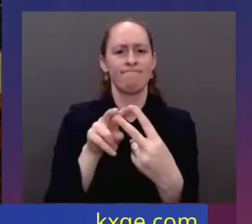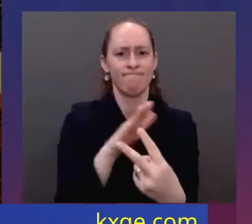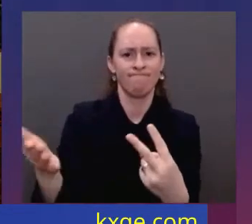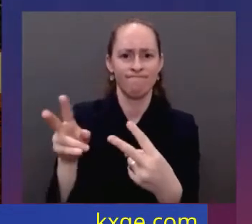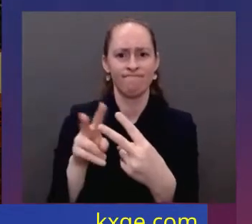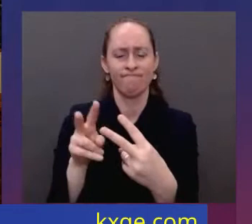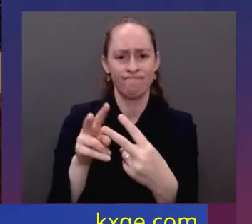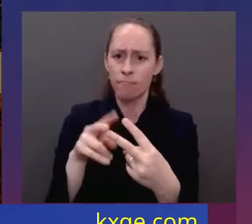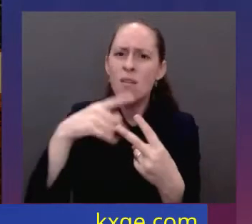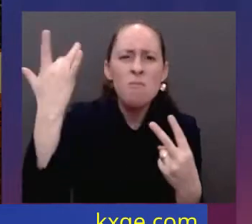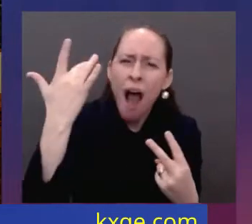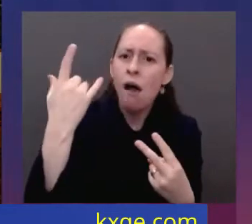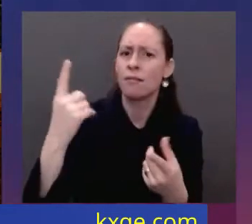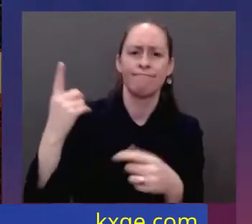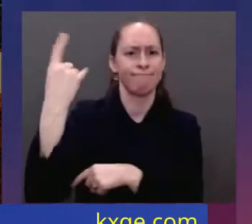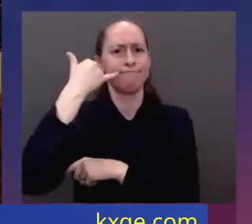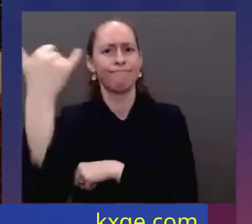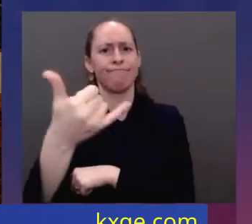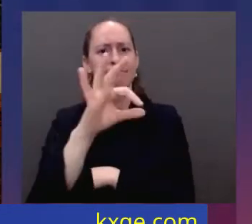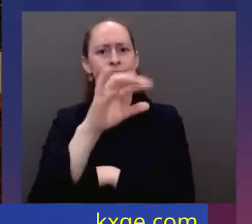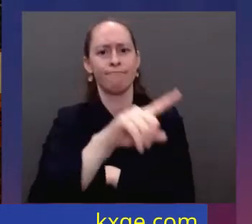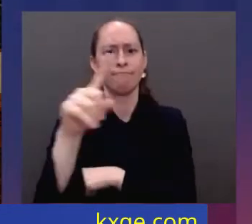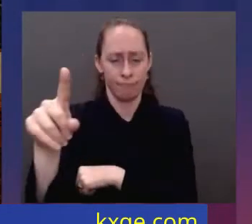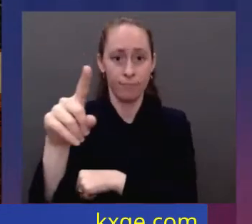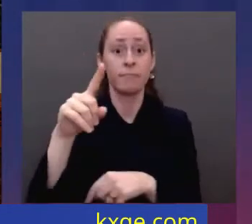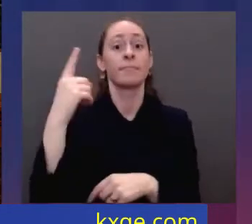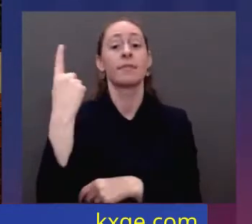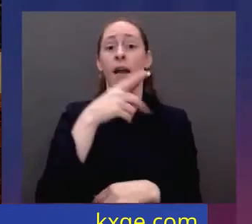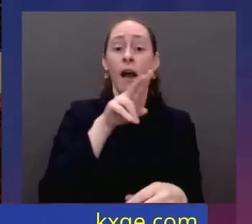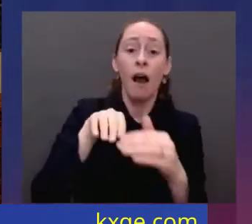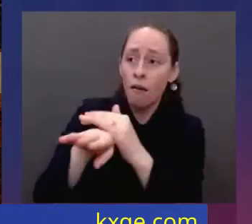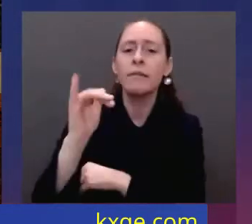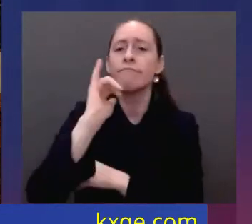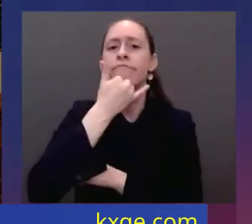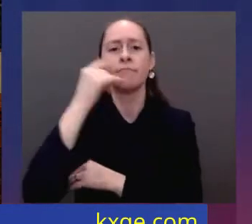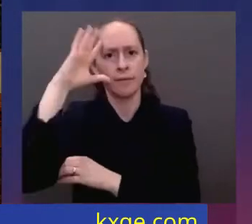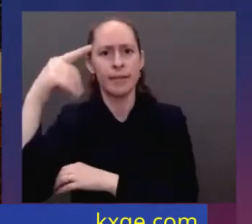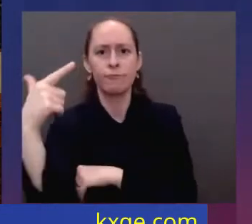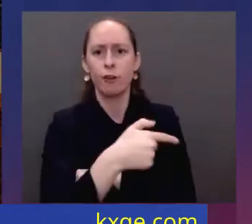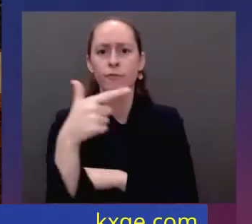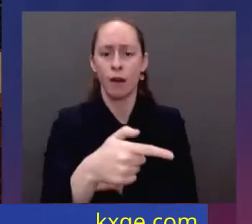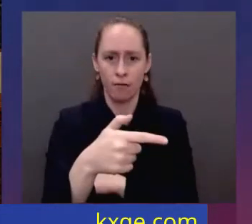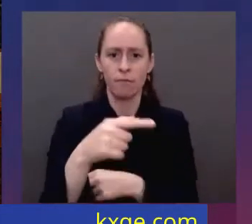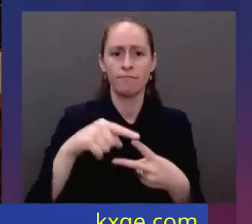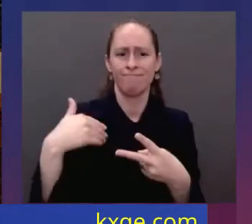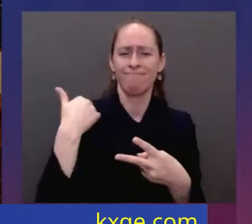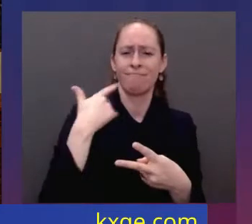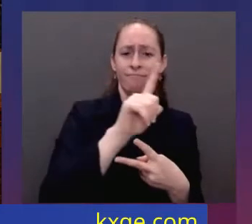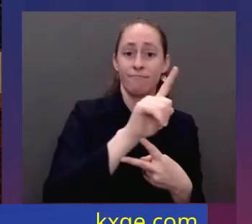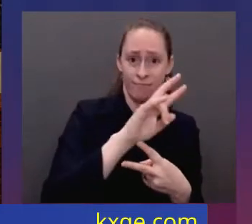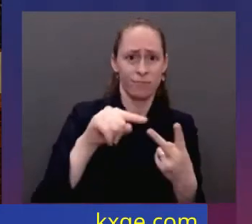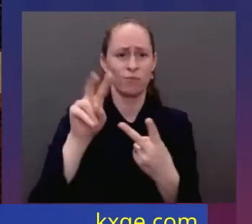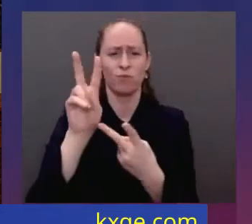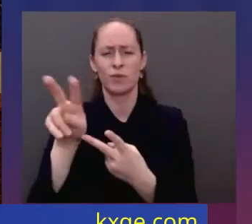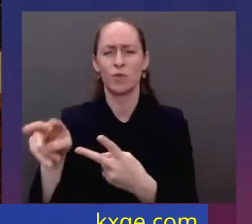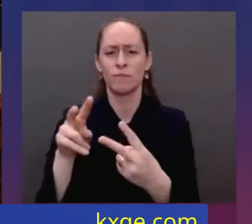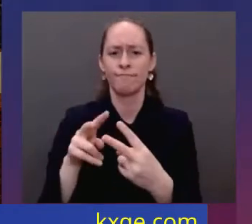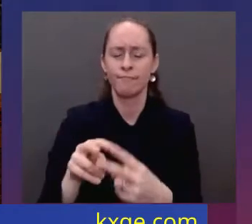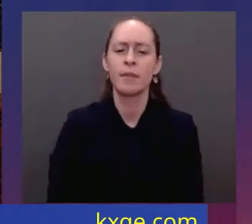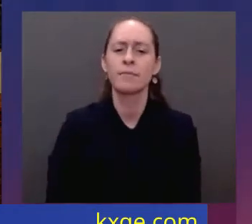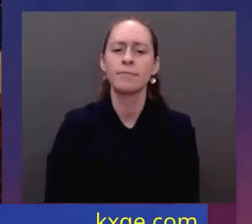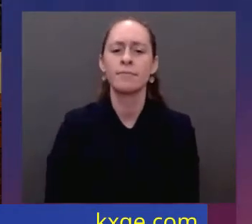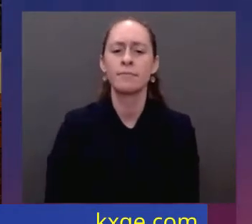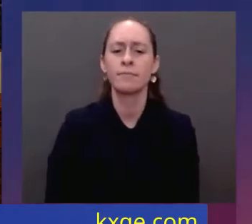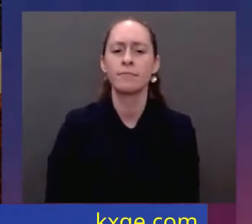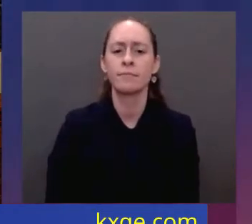man shot and killed him with a stolen gun. Officer Mora was 27 years old. Officer Rivera was 22 years old. Both Dominican Americans who grew up in the same streets